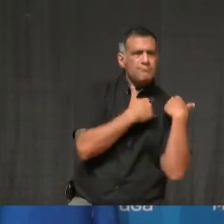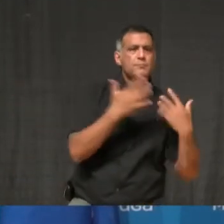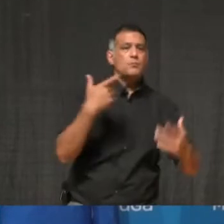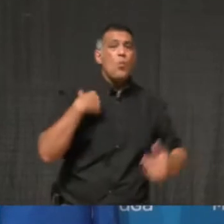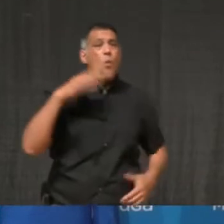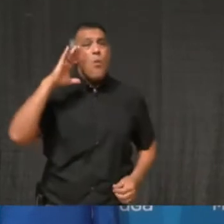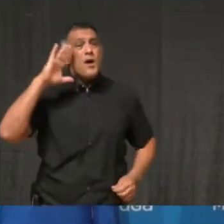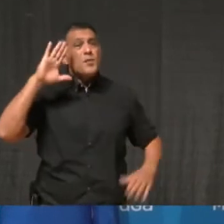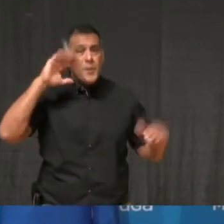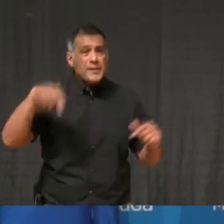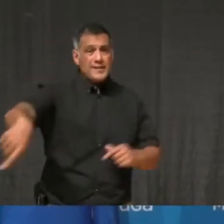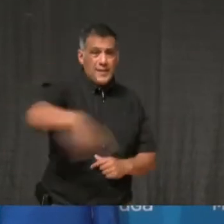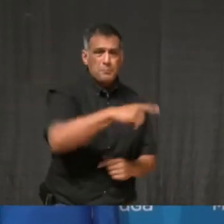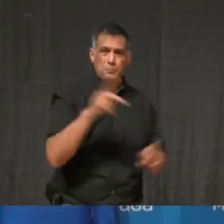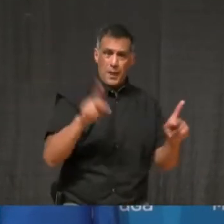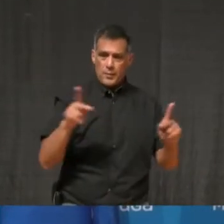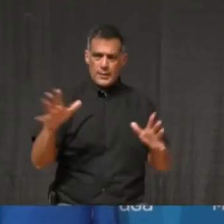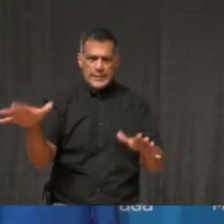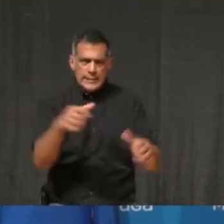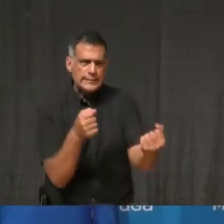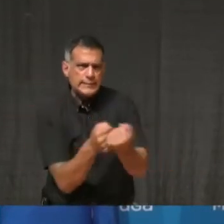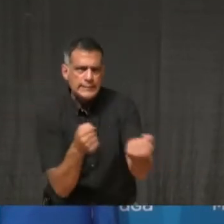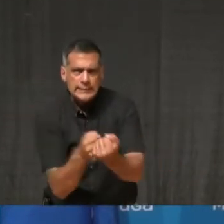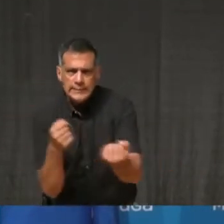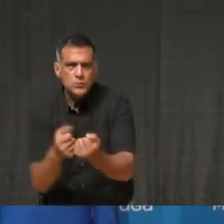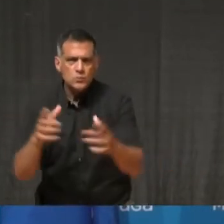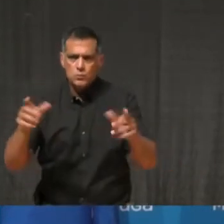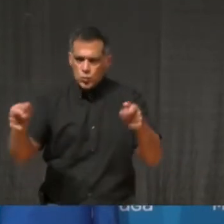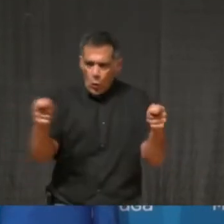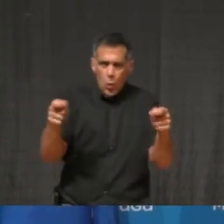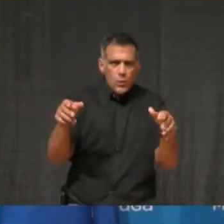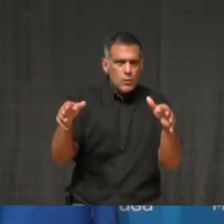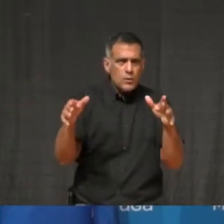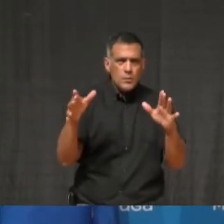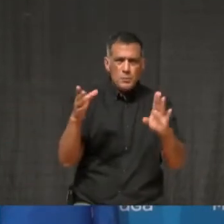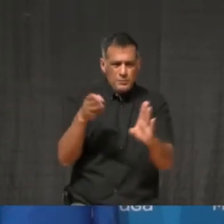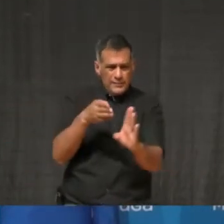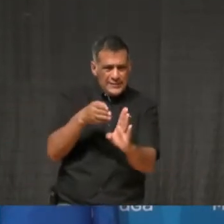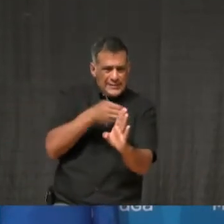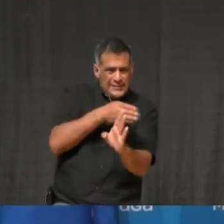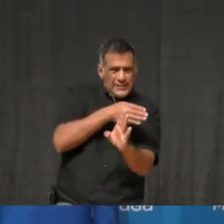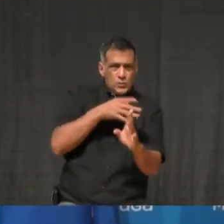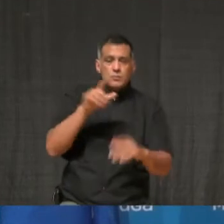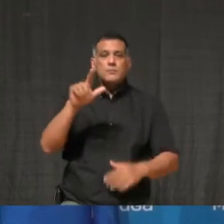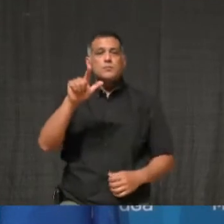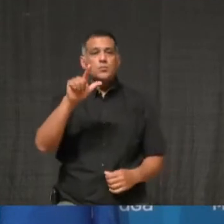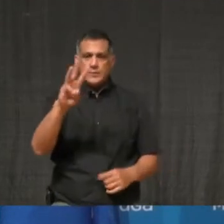under control, within this 28-day period or shortly thereafter, we can reopen.